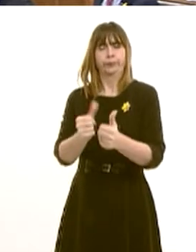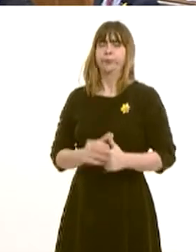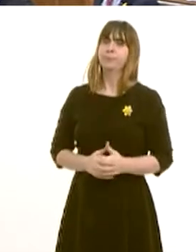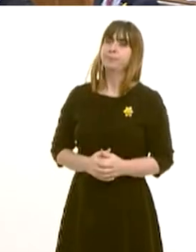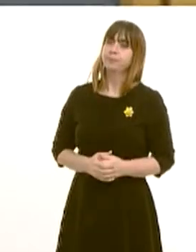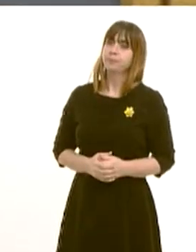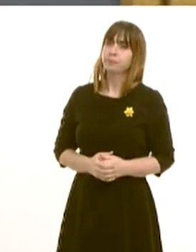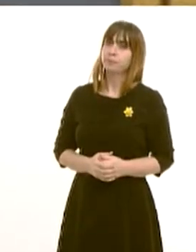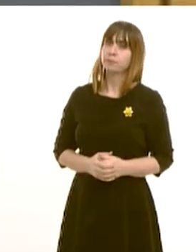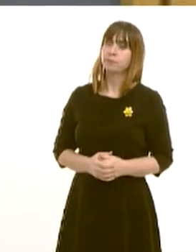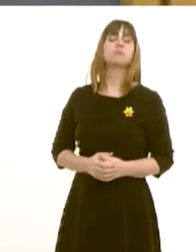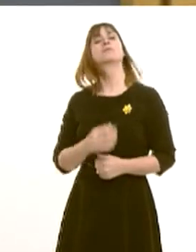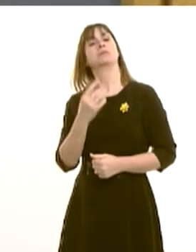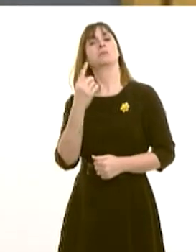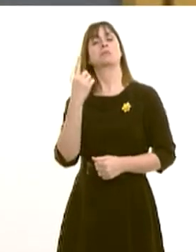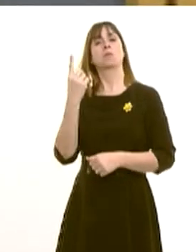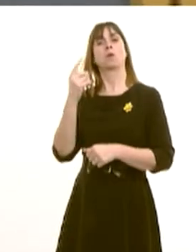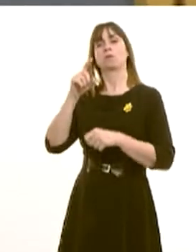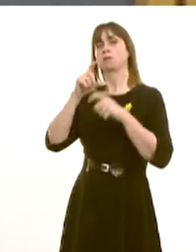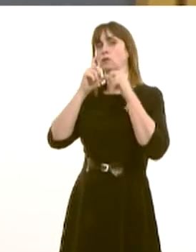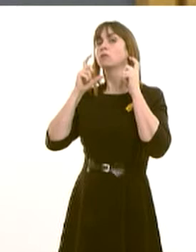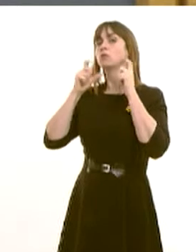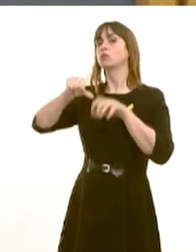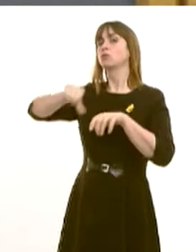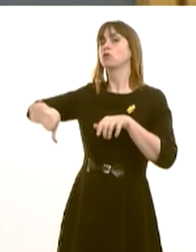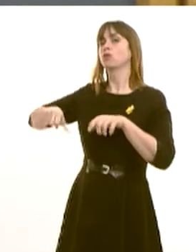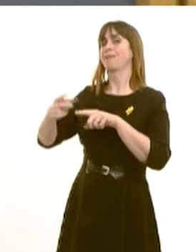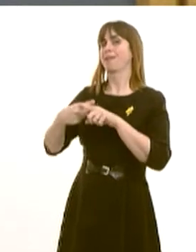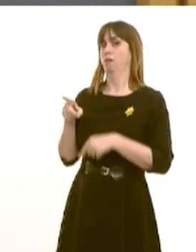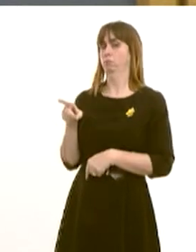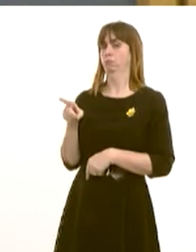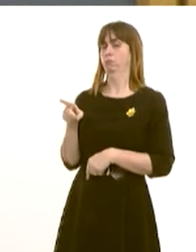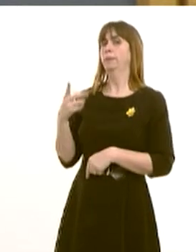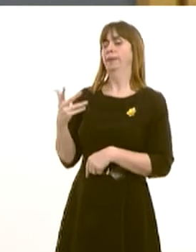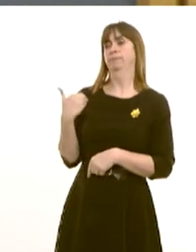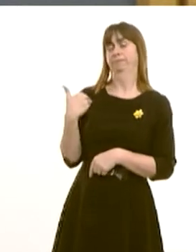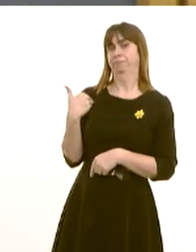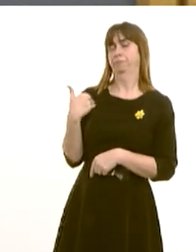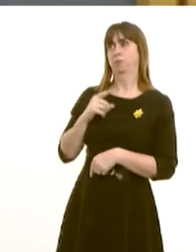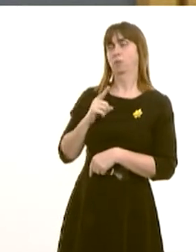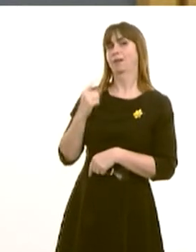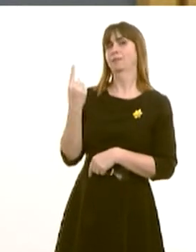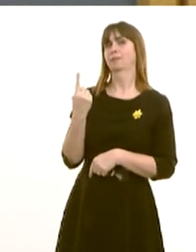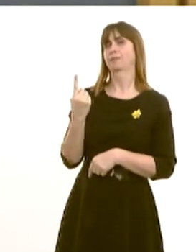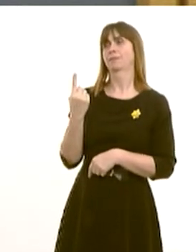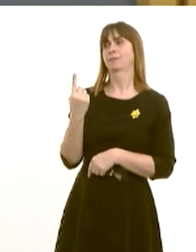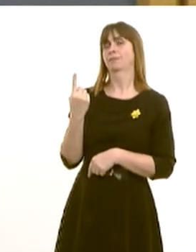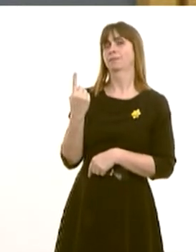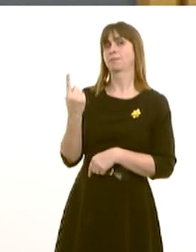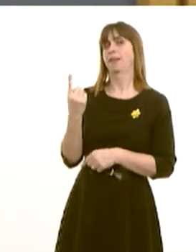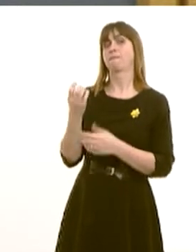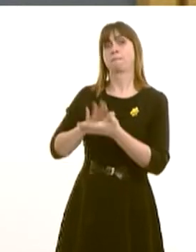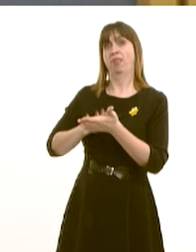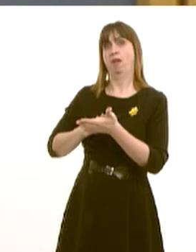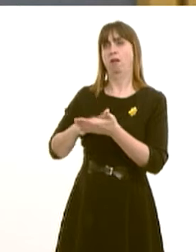A surgeon from England contacted me because his mother had been taken into the stroke unit in